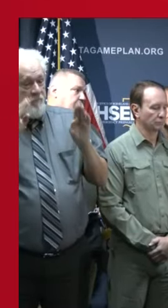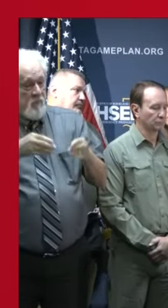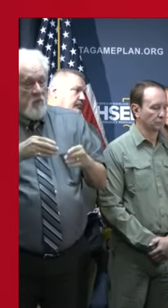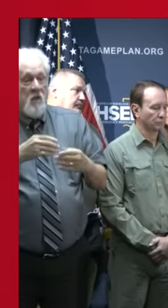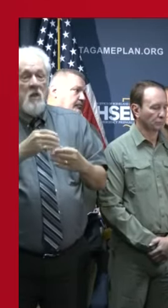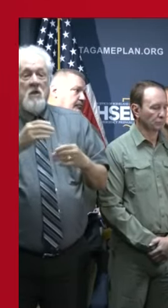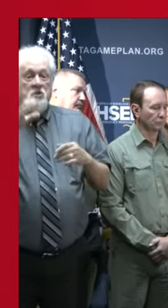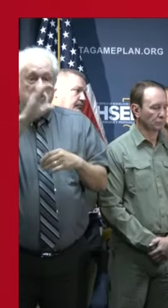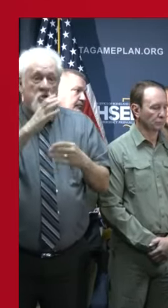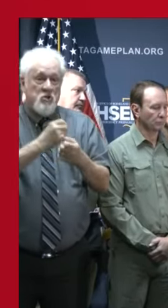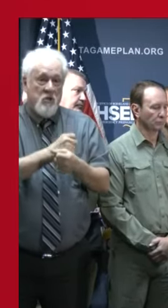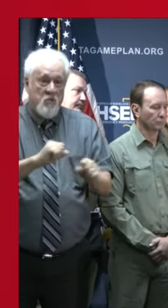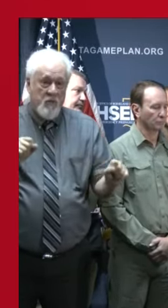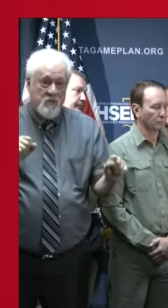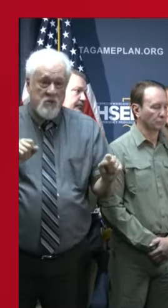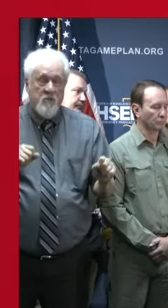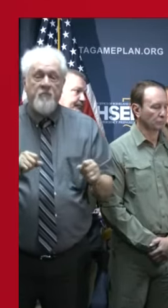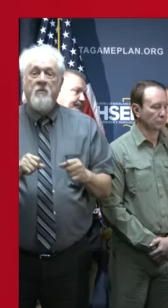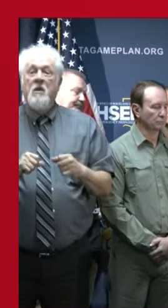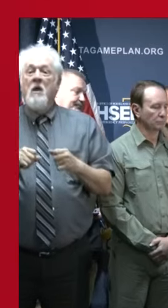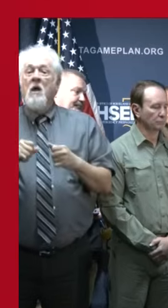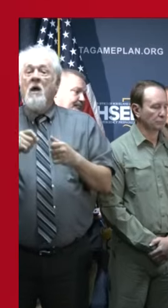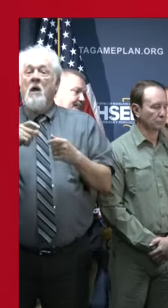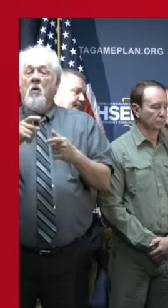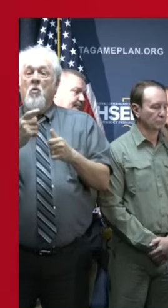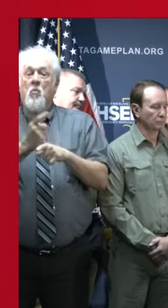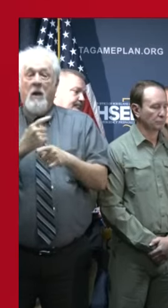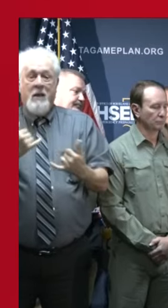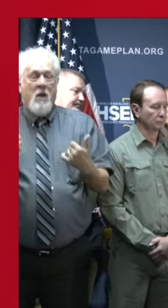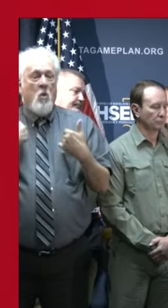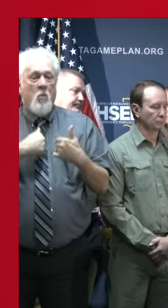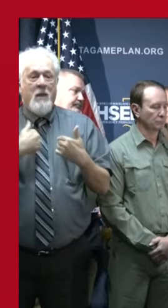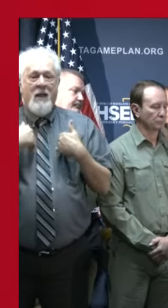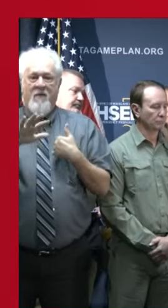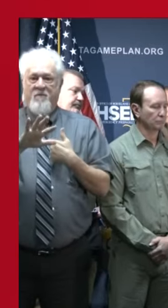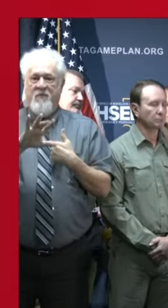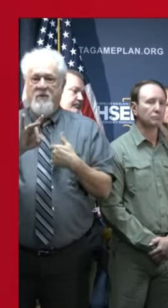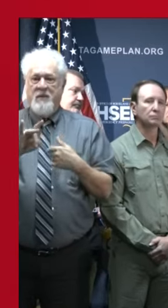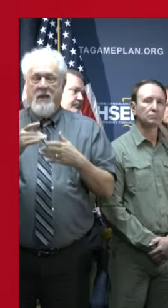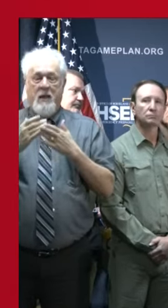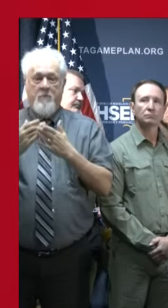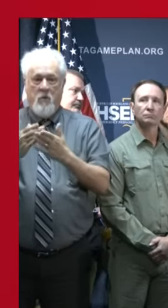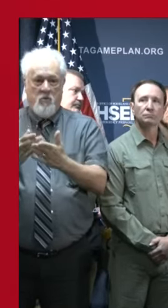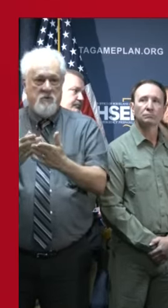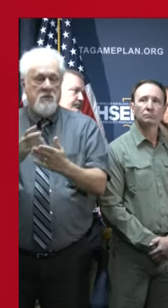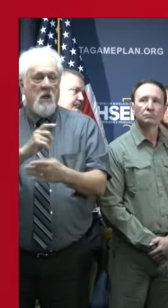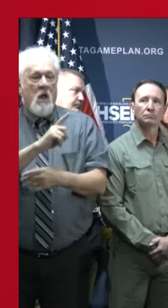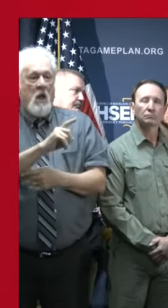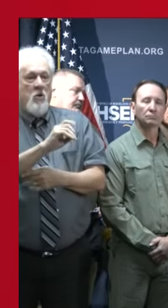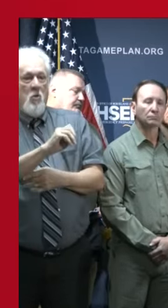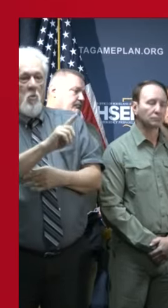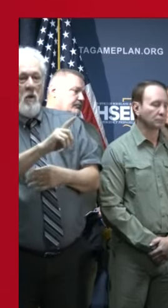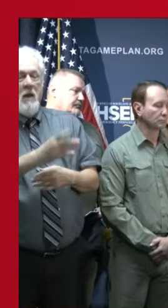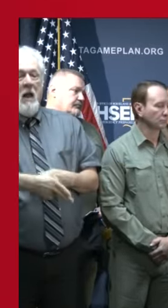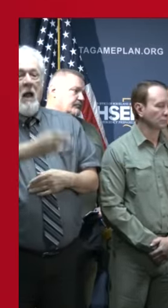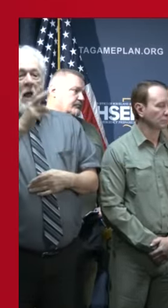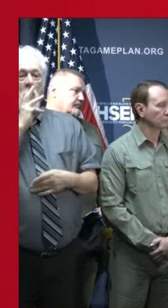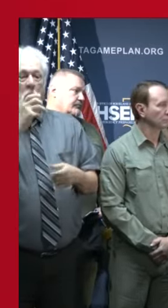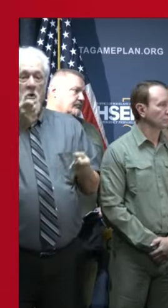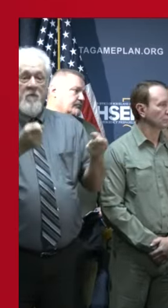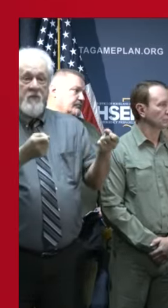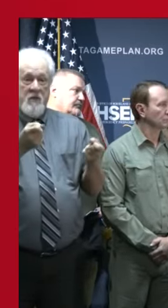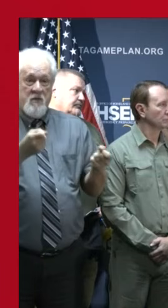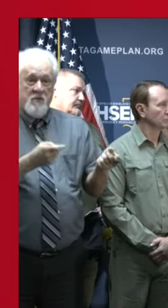that potential search and rescue mission operationally right now, we have 58 boats and 101 high water vehicles